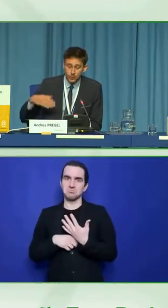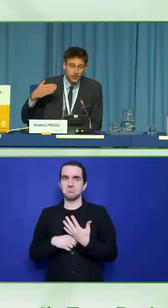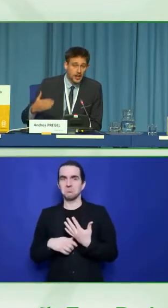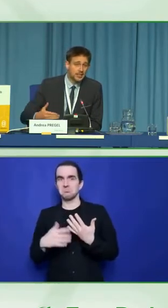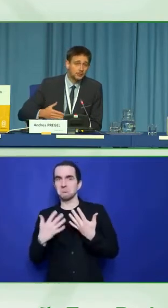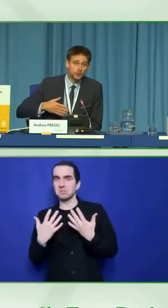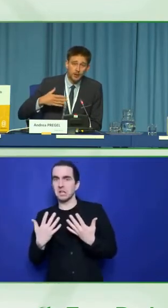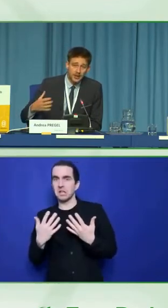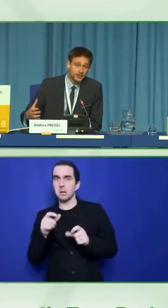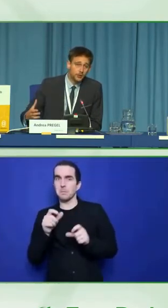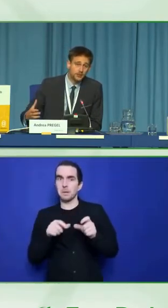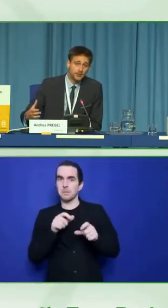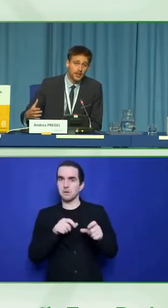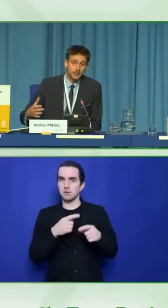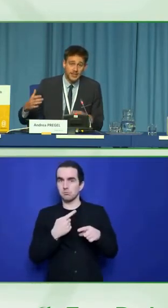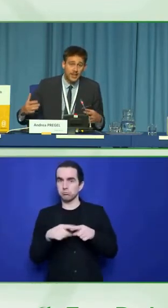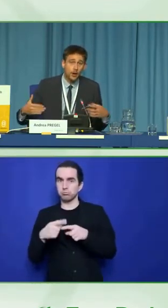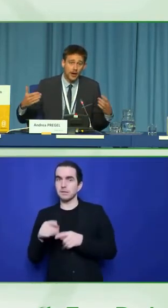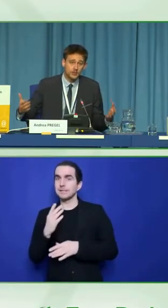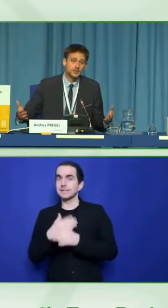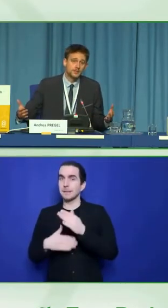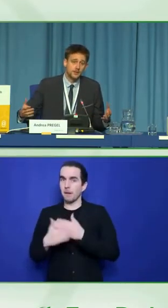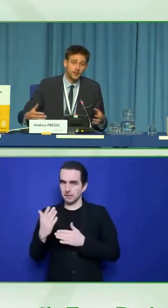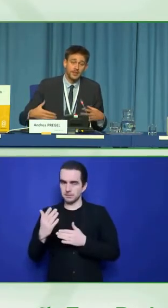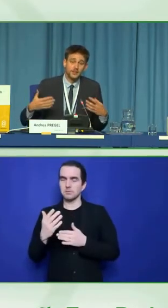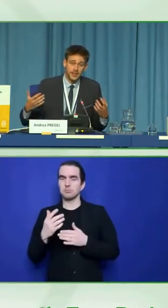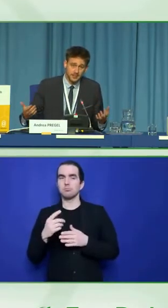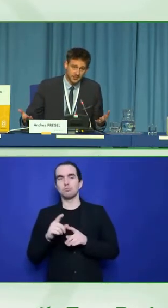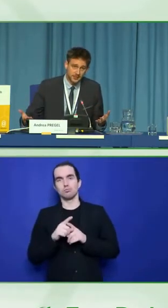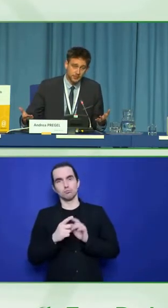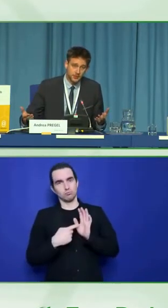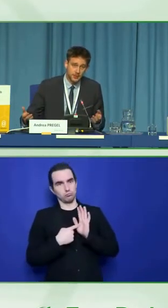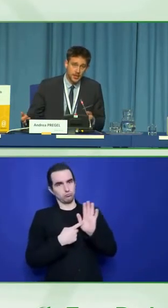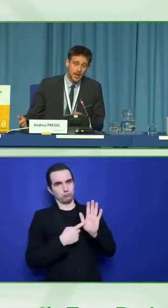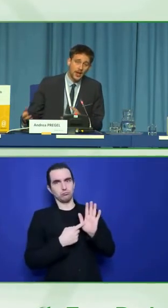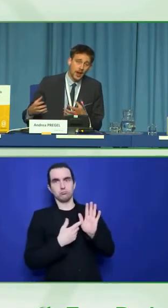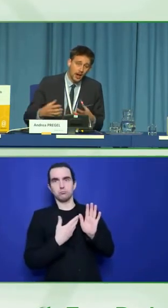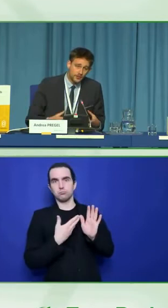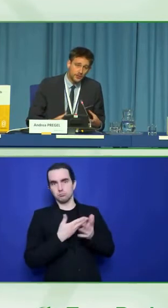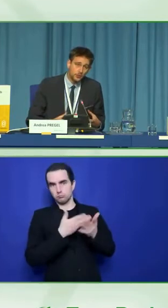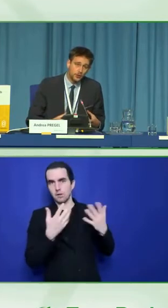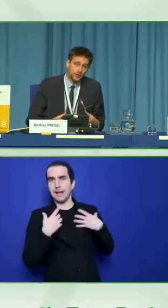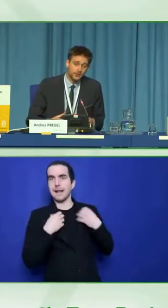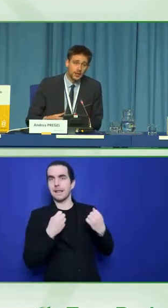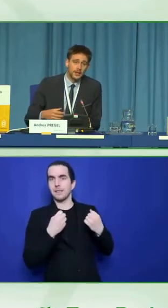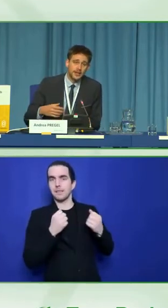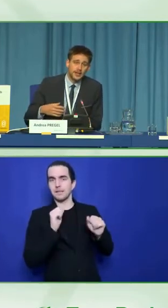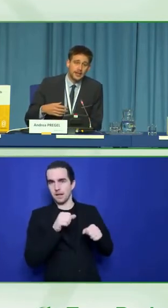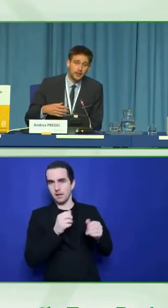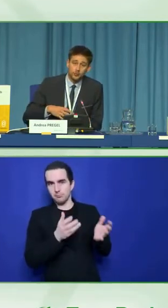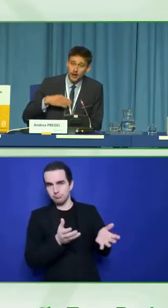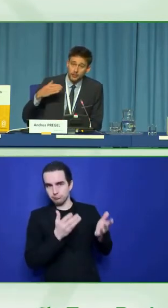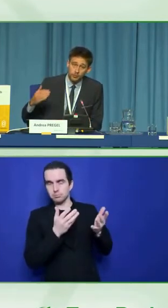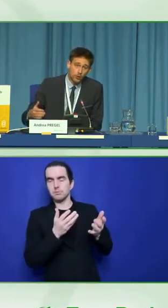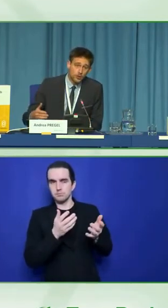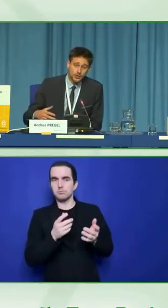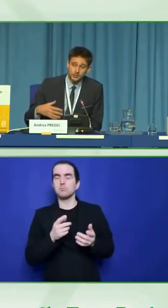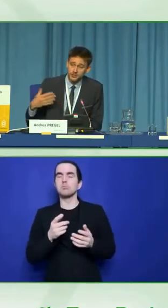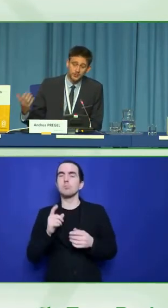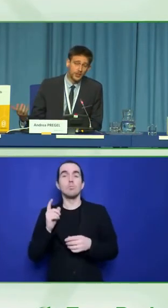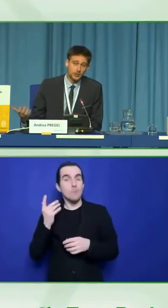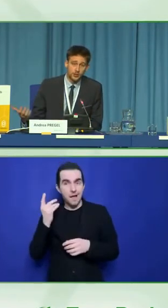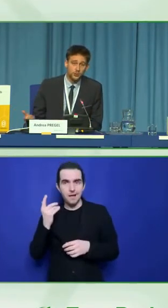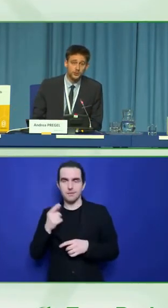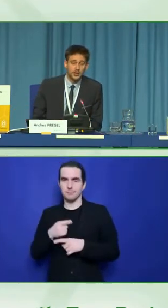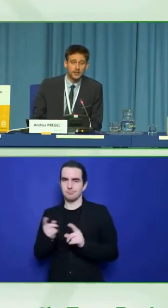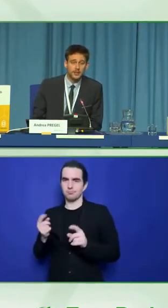And then we train them, we plan the audits together, and they go out in the field and they conduct the assessments. And after the audits, they compile a report